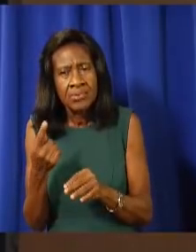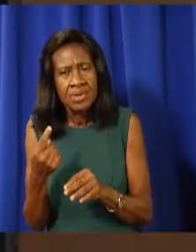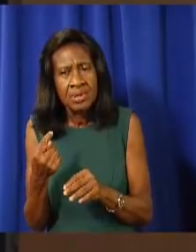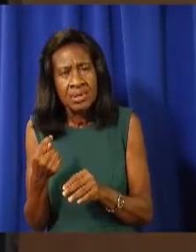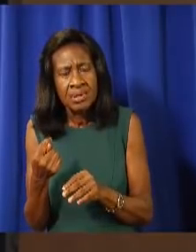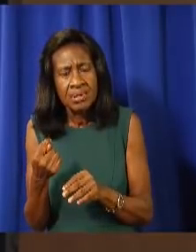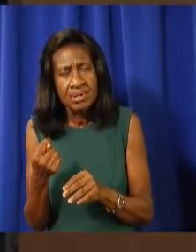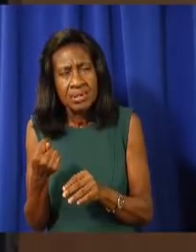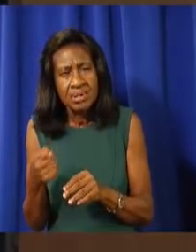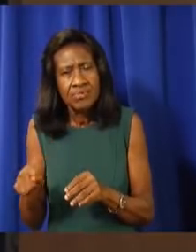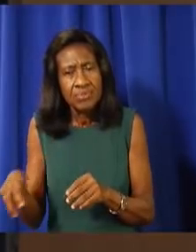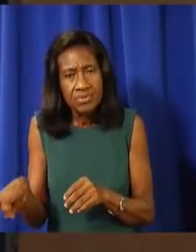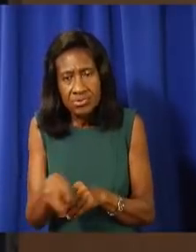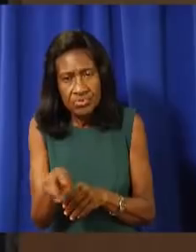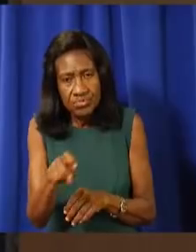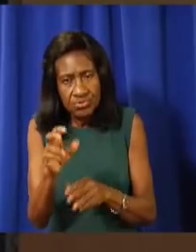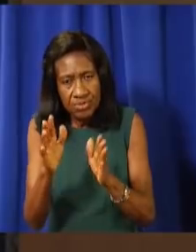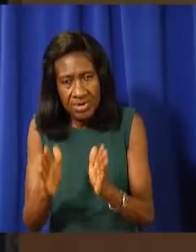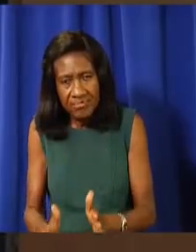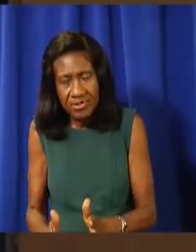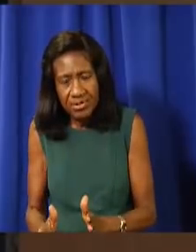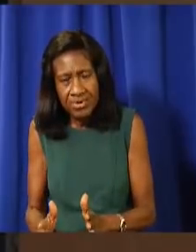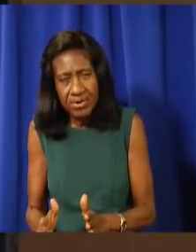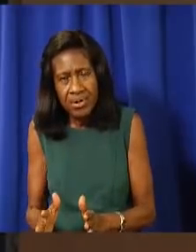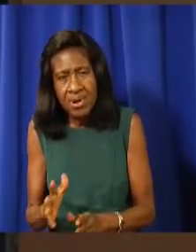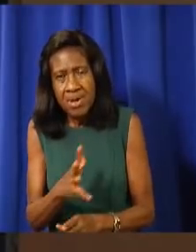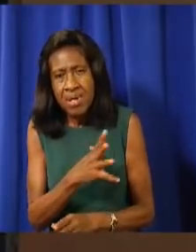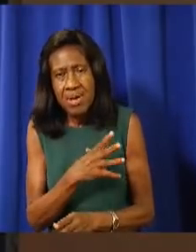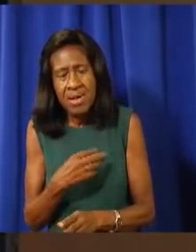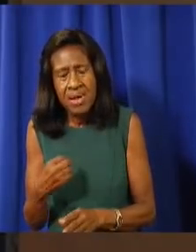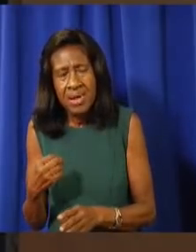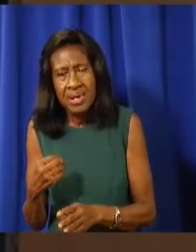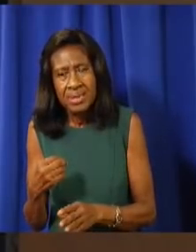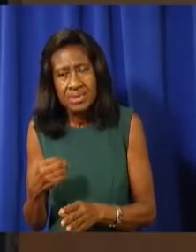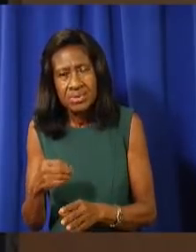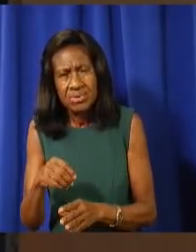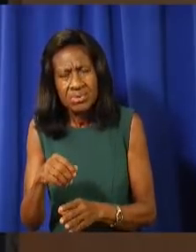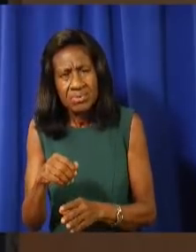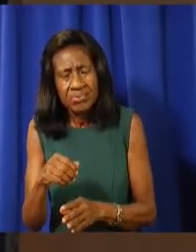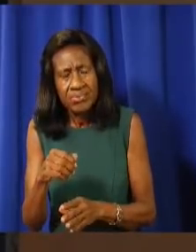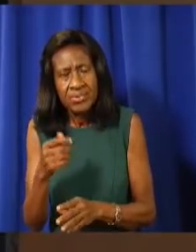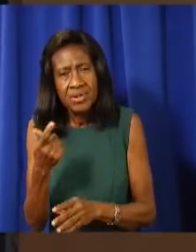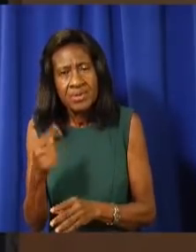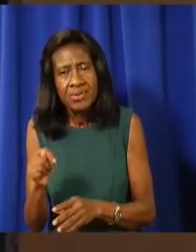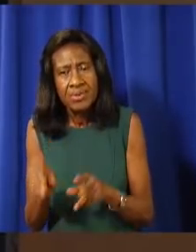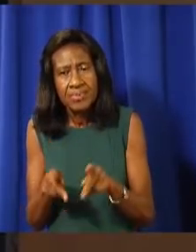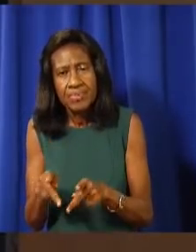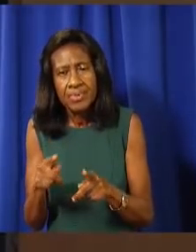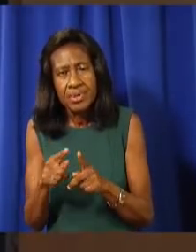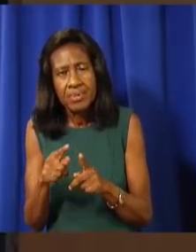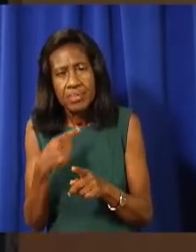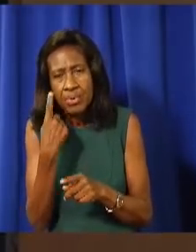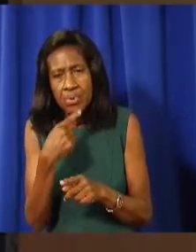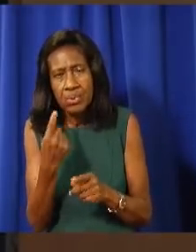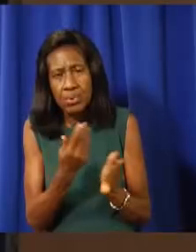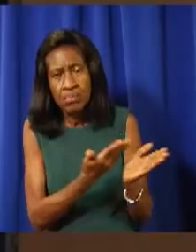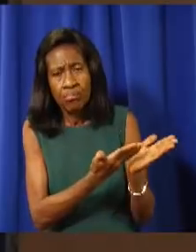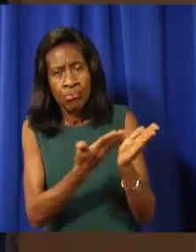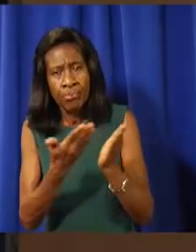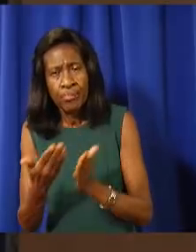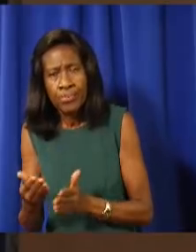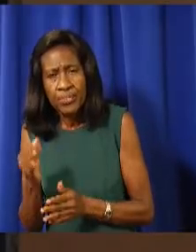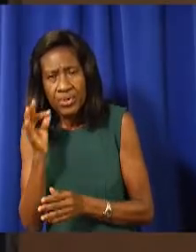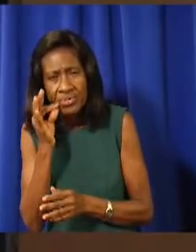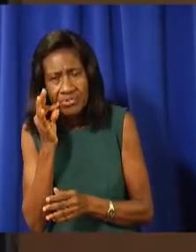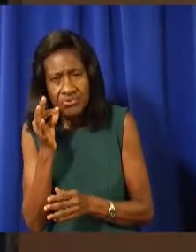ask them, and if for those positive we will see, depending on where they're staying, if there is any other with our